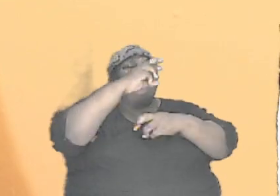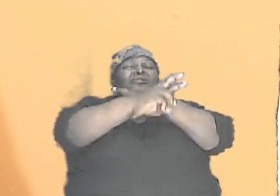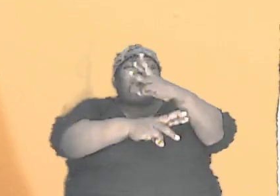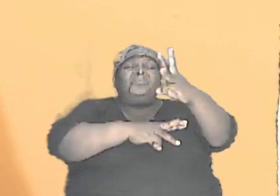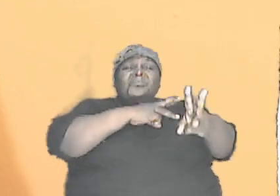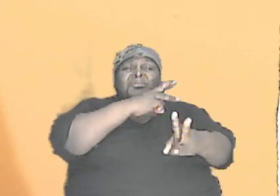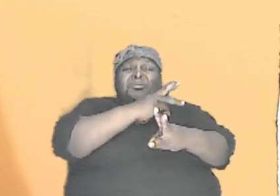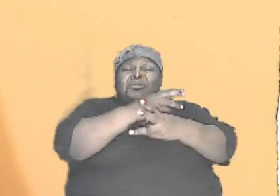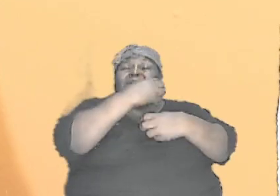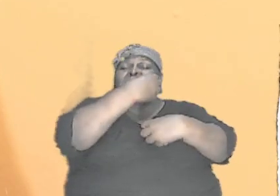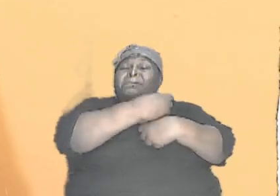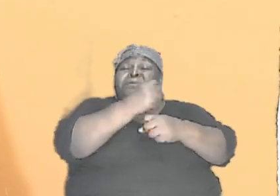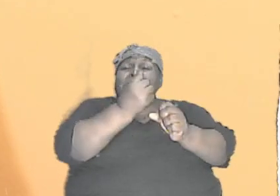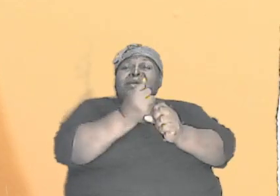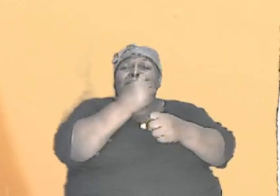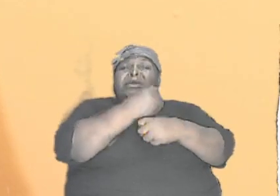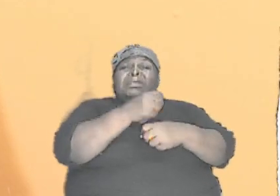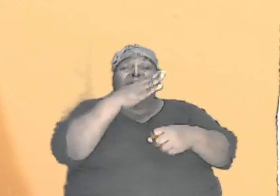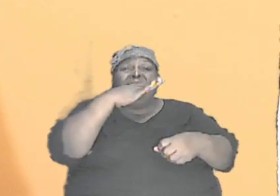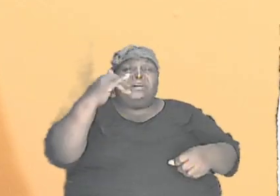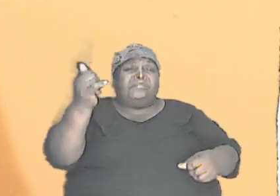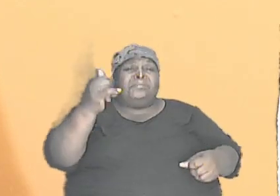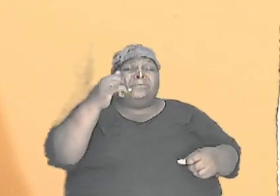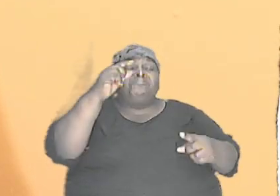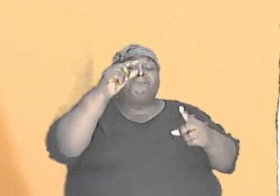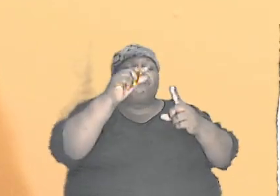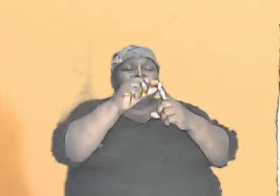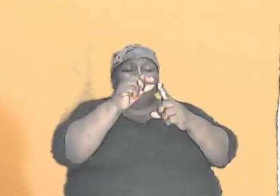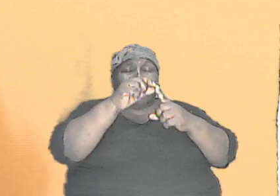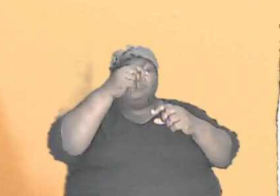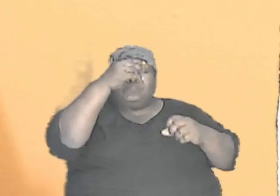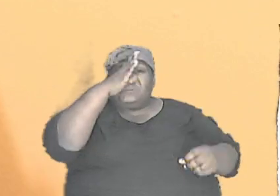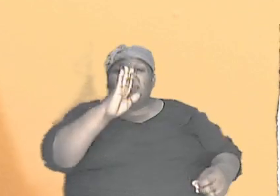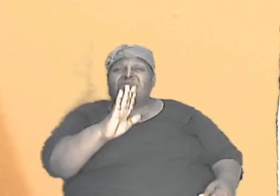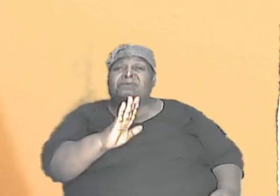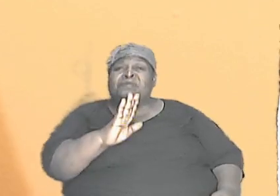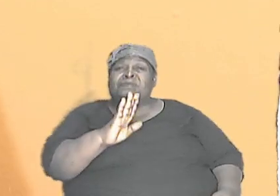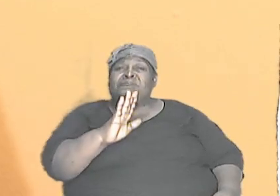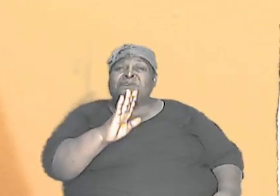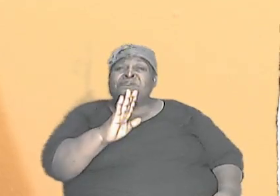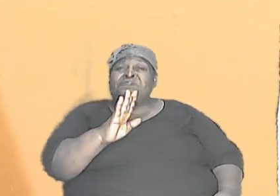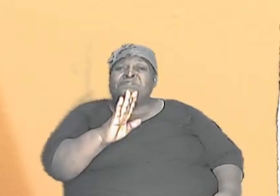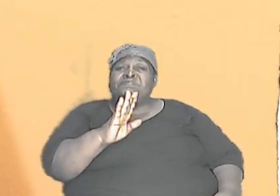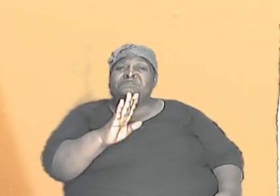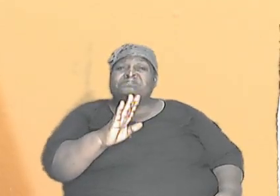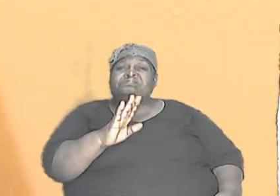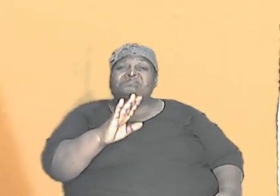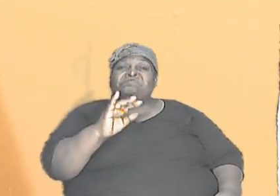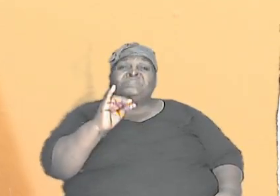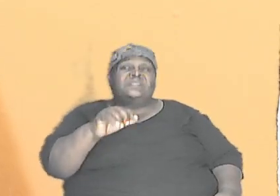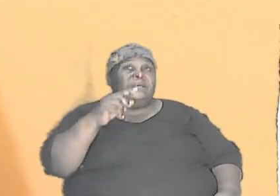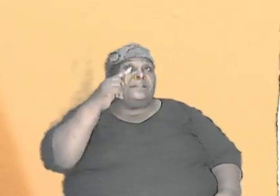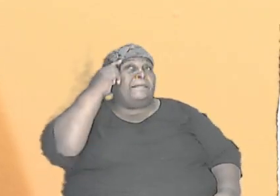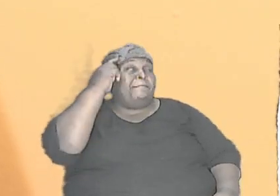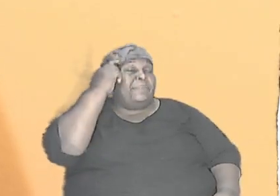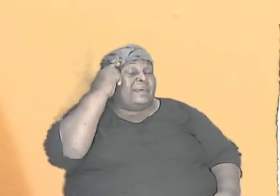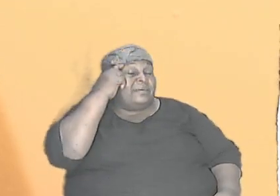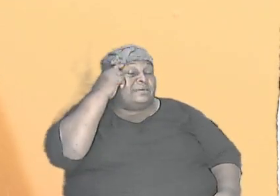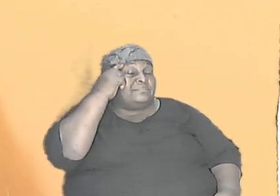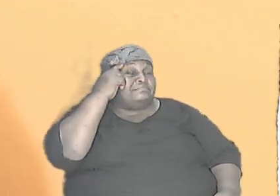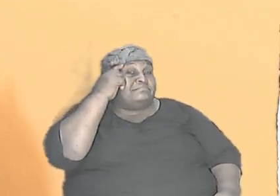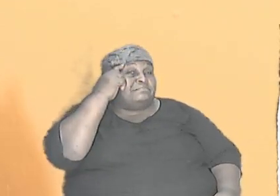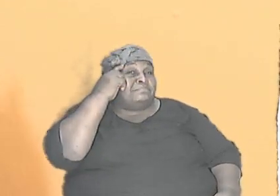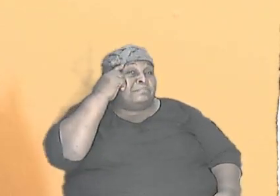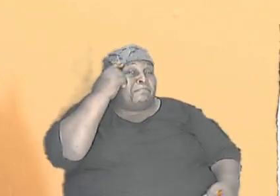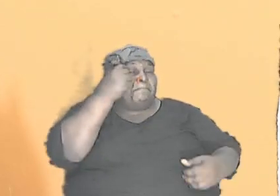were made by the words of God. That mindset being there, it